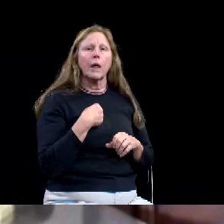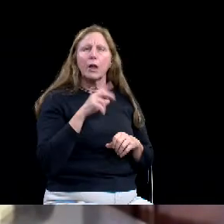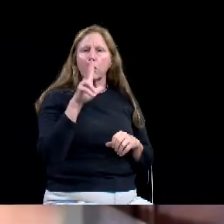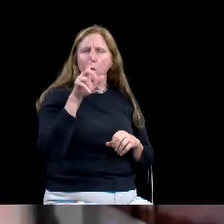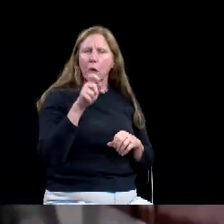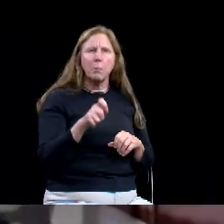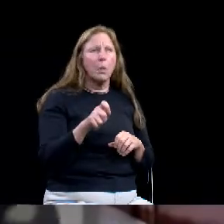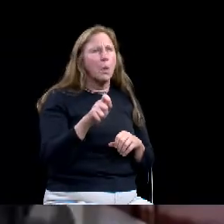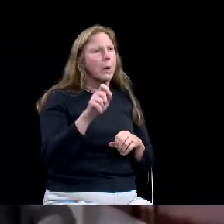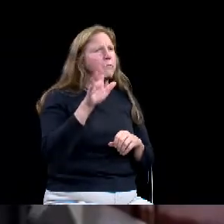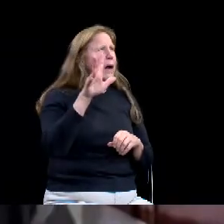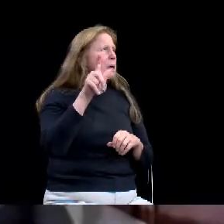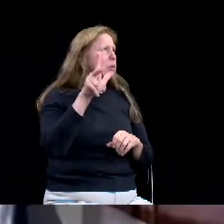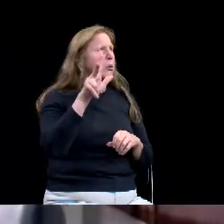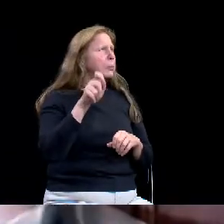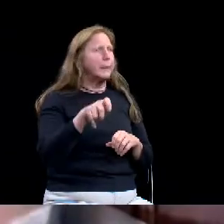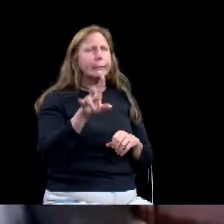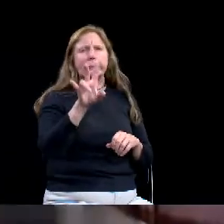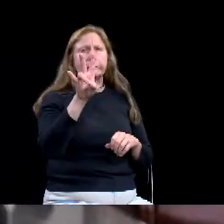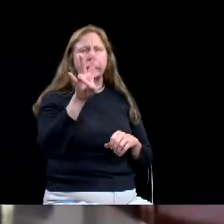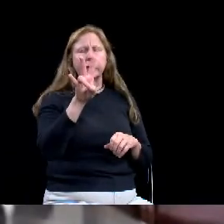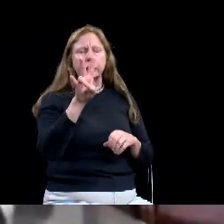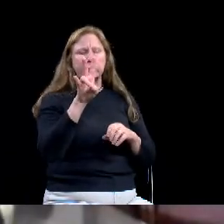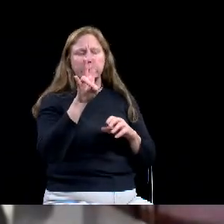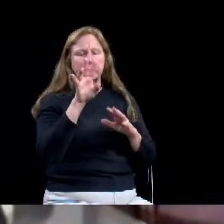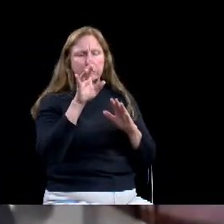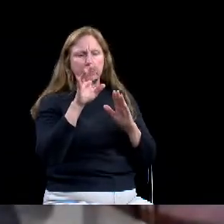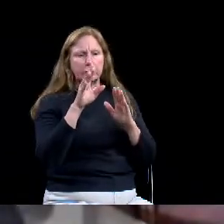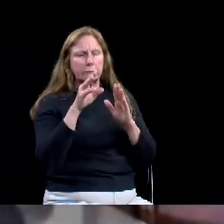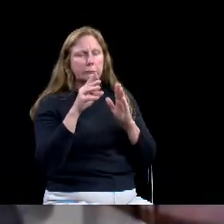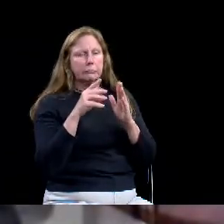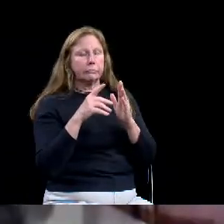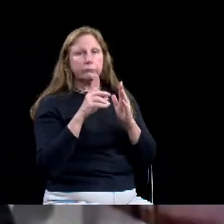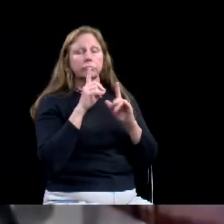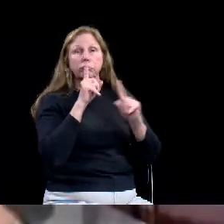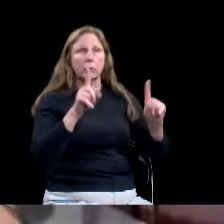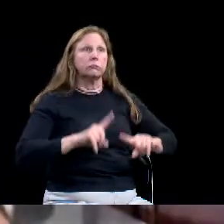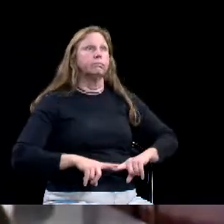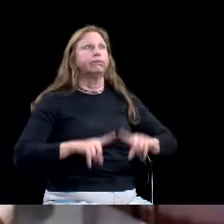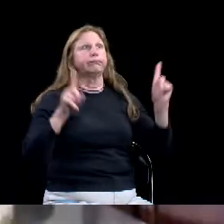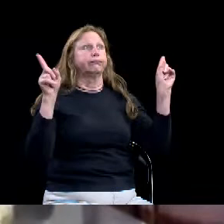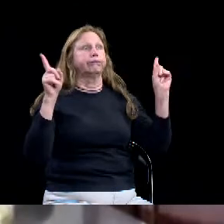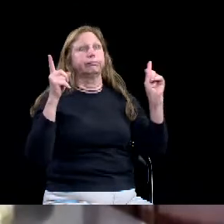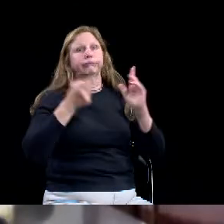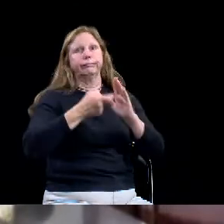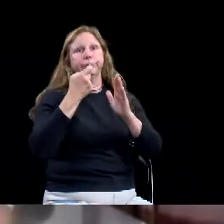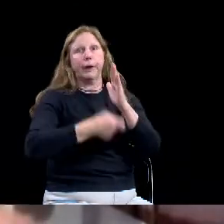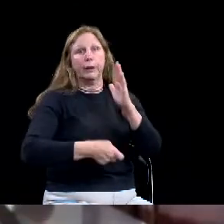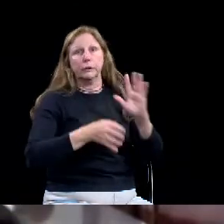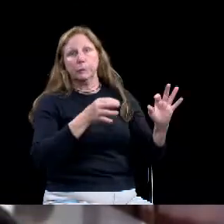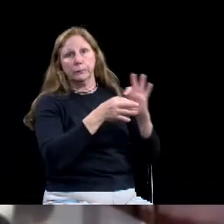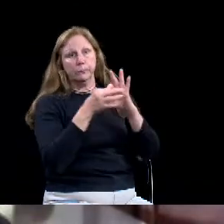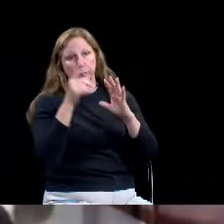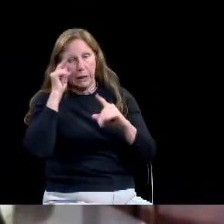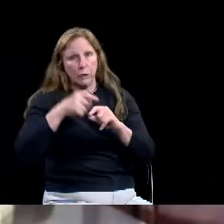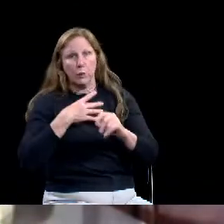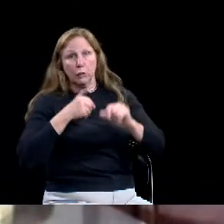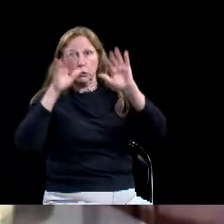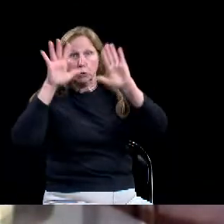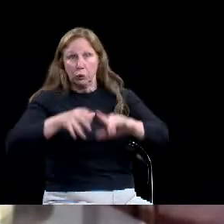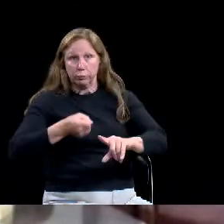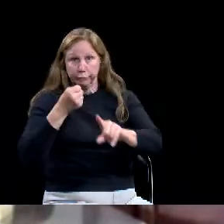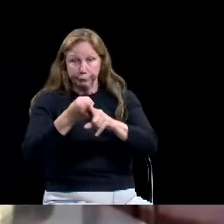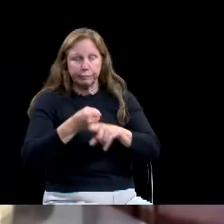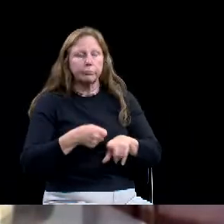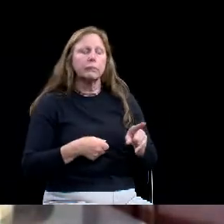response to the winter storm. We're seeing some other federal programs come out, uh, and kind of undefined yet, like, uh, the, uh,